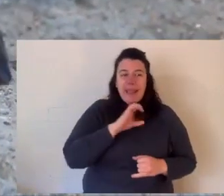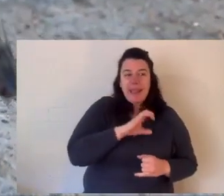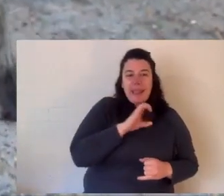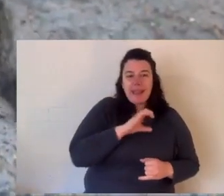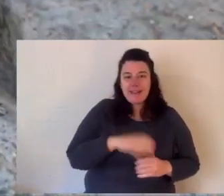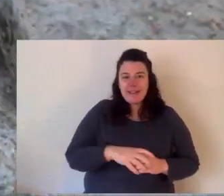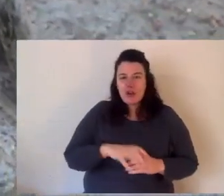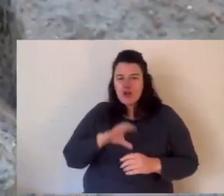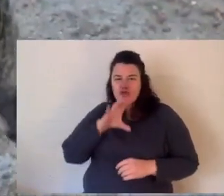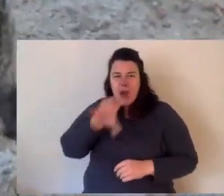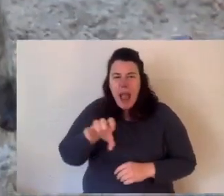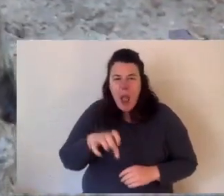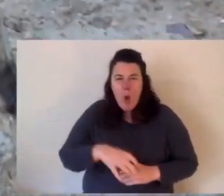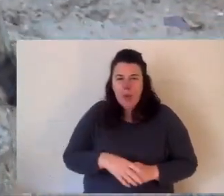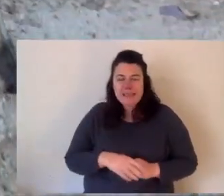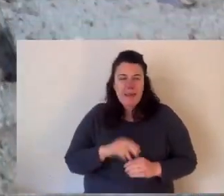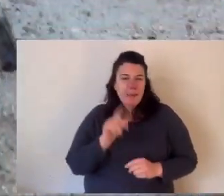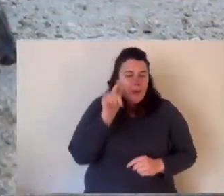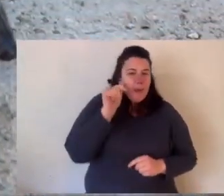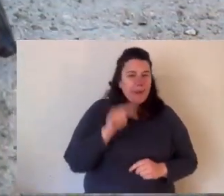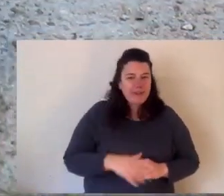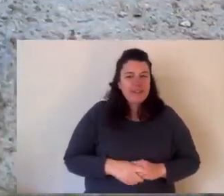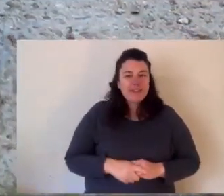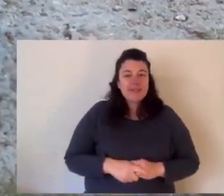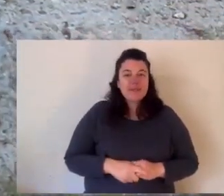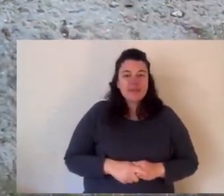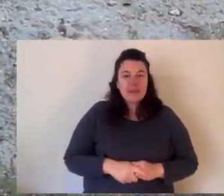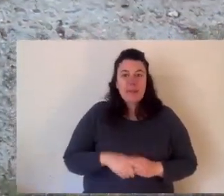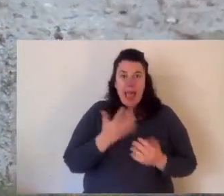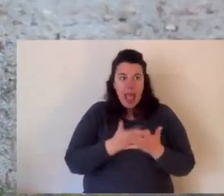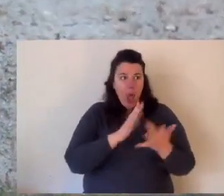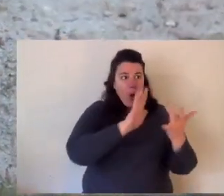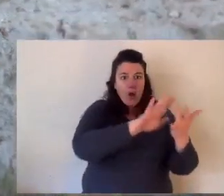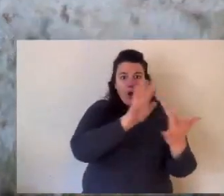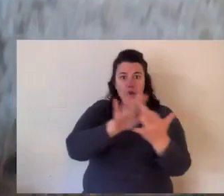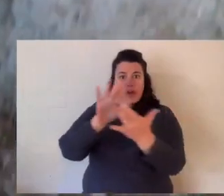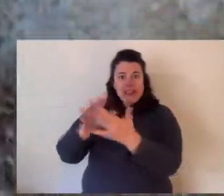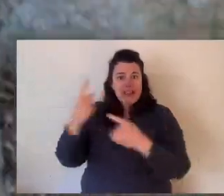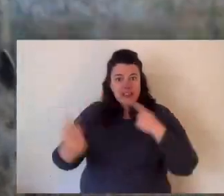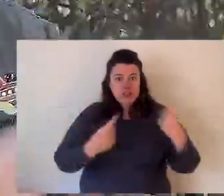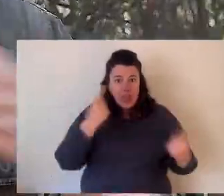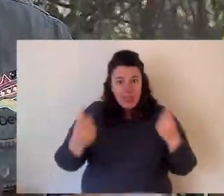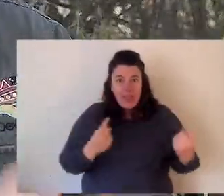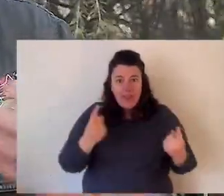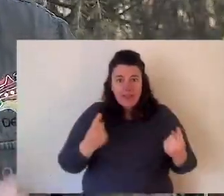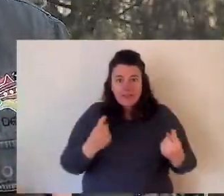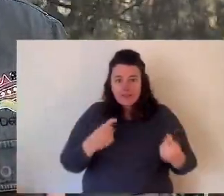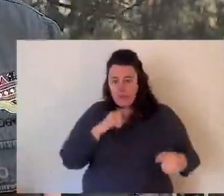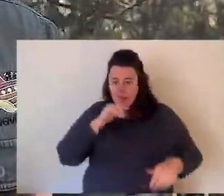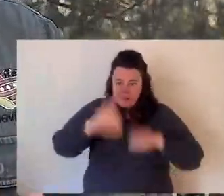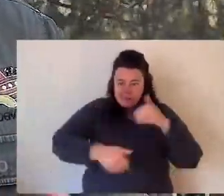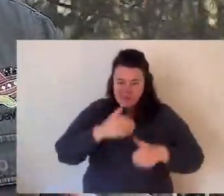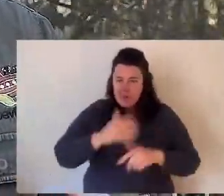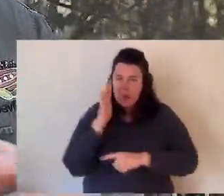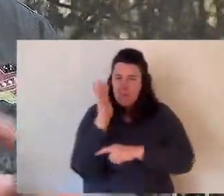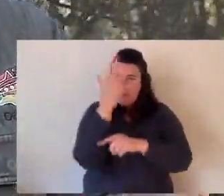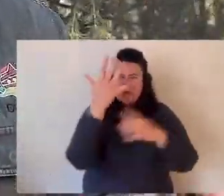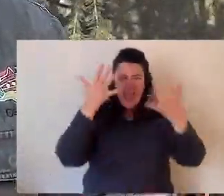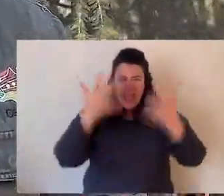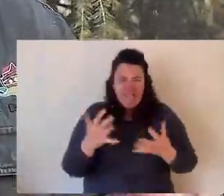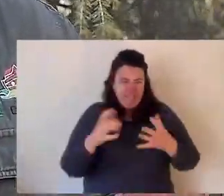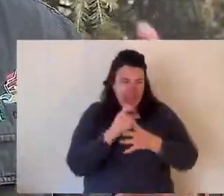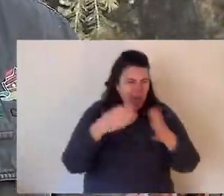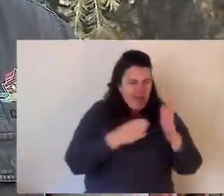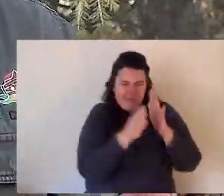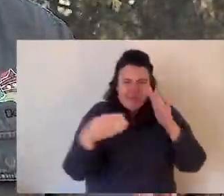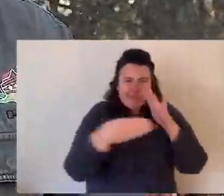sounds. Some are little eh-eh, some little growls, some squeaks, but they stay in contact with each other. Now when they're out